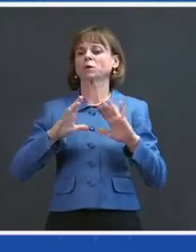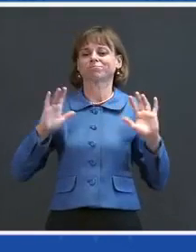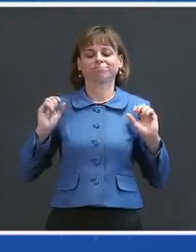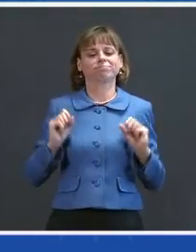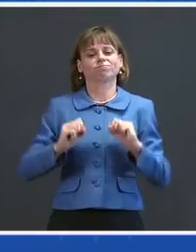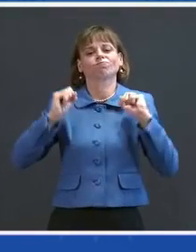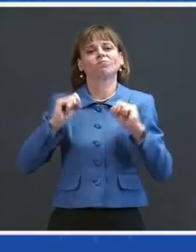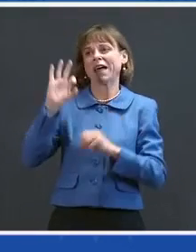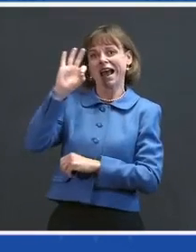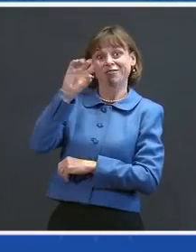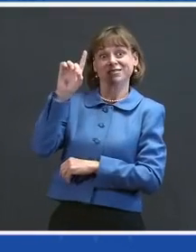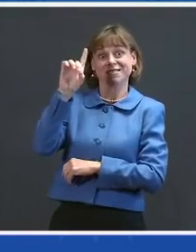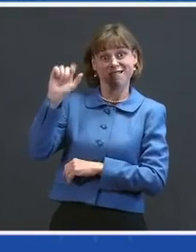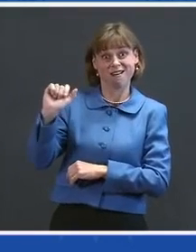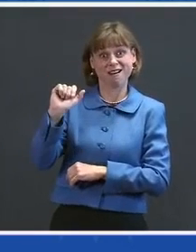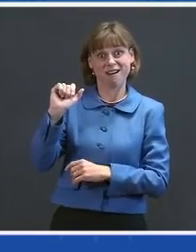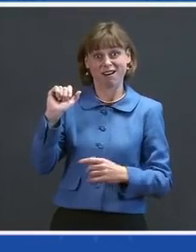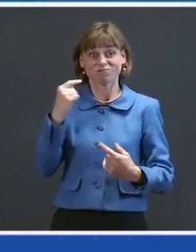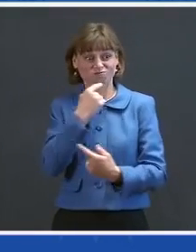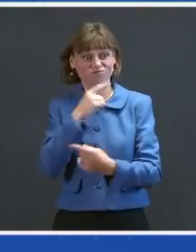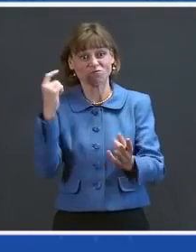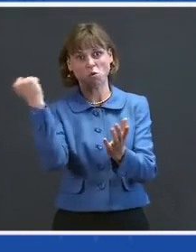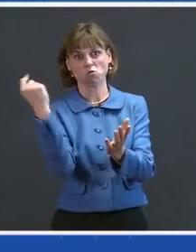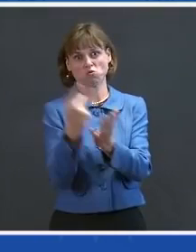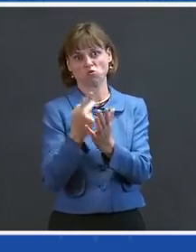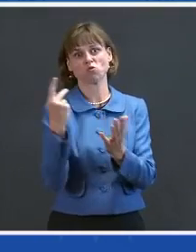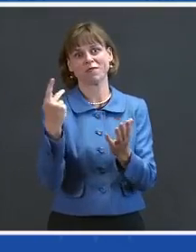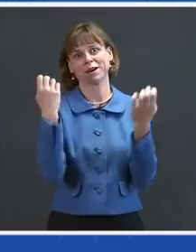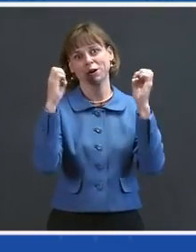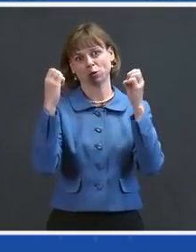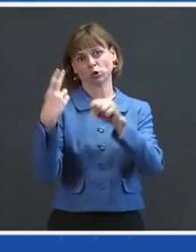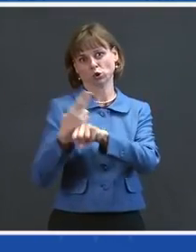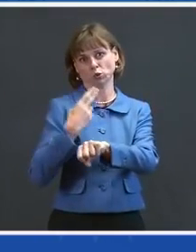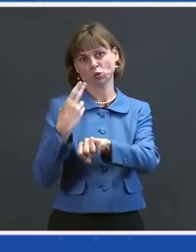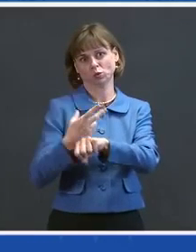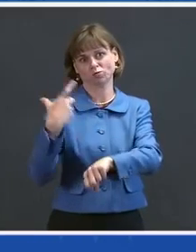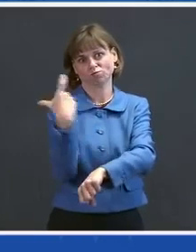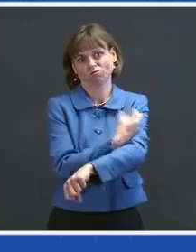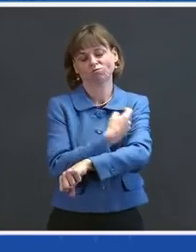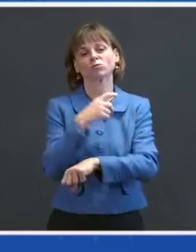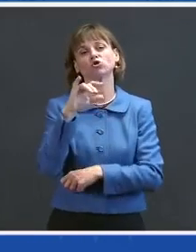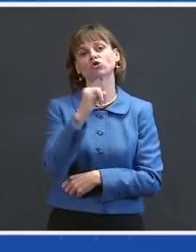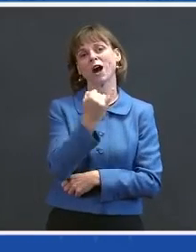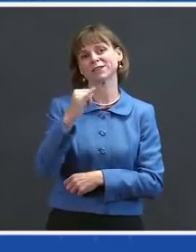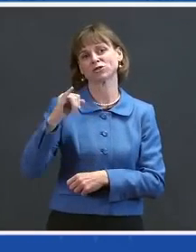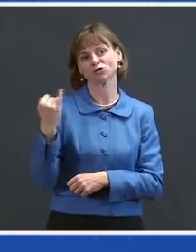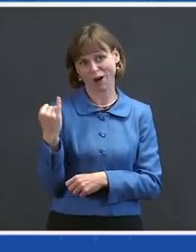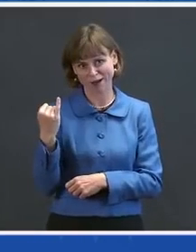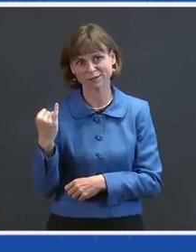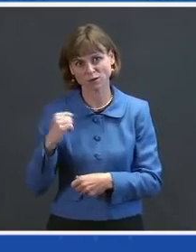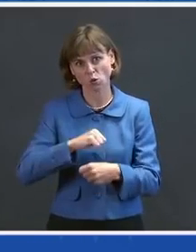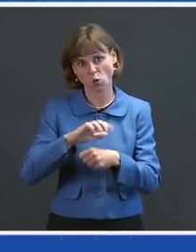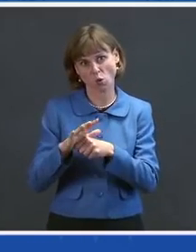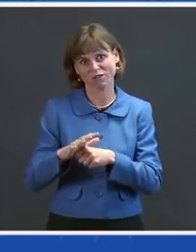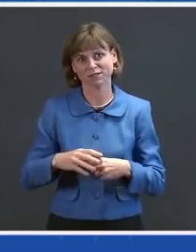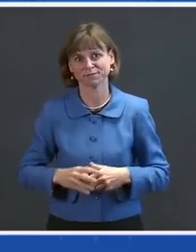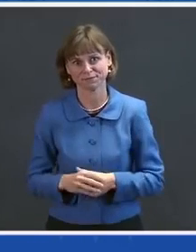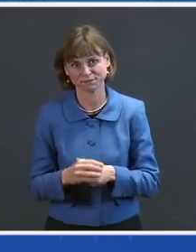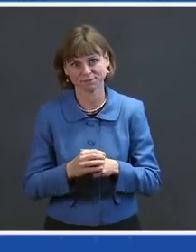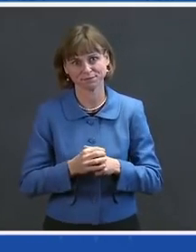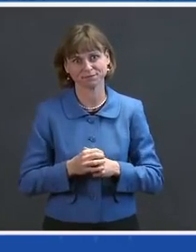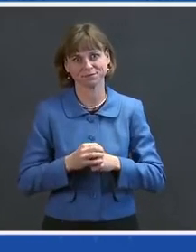issued an emergency use authorization for the Johnson & Johnson COVID-19 vaccine.